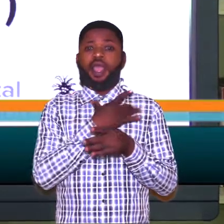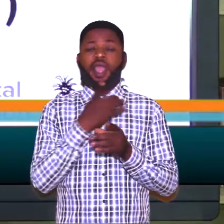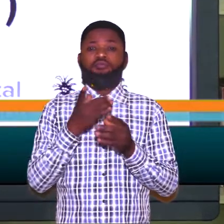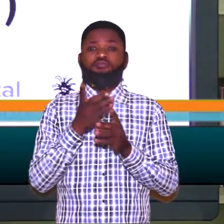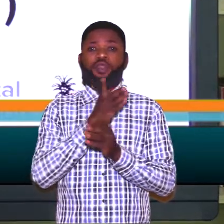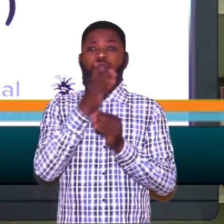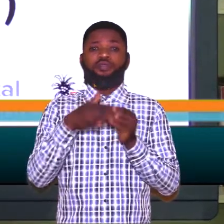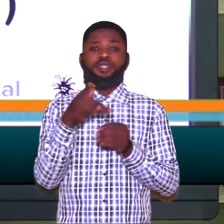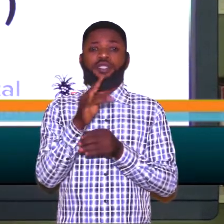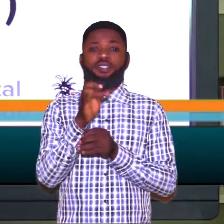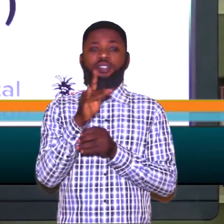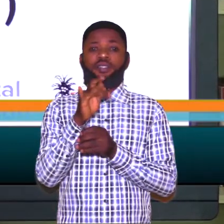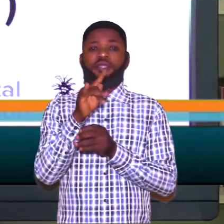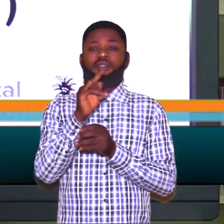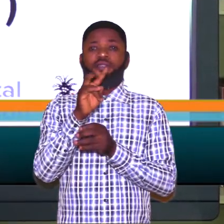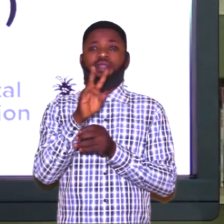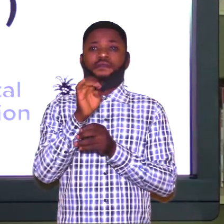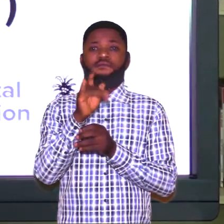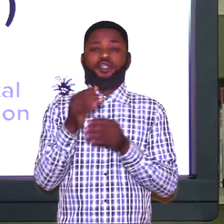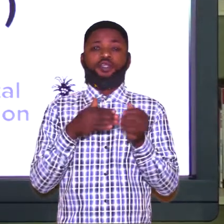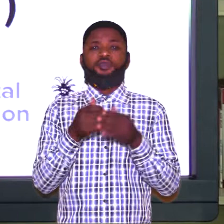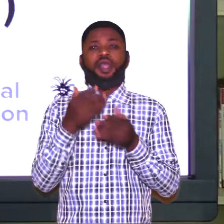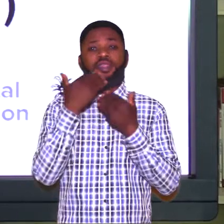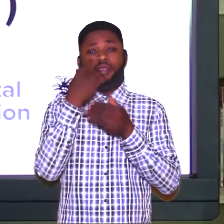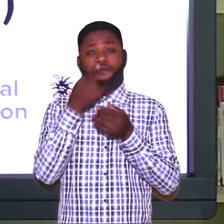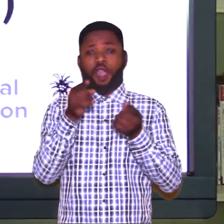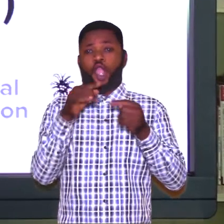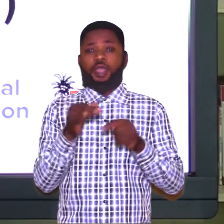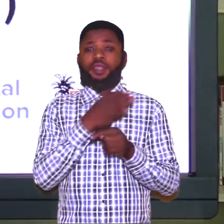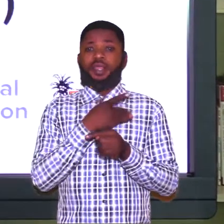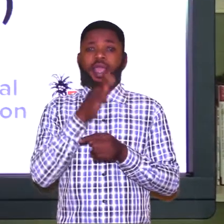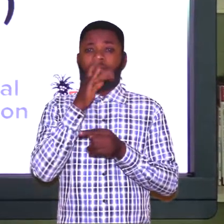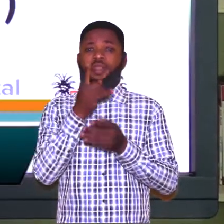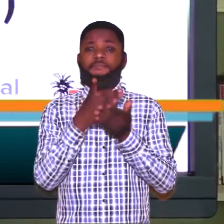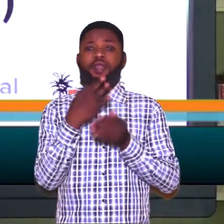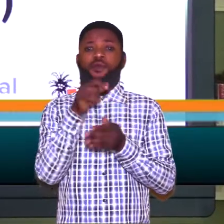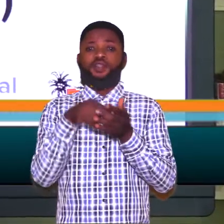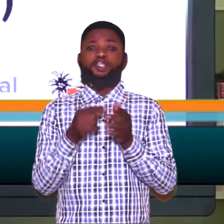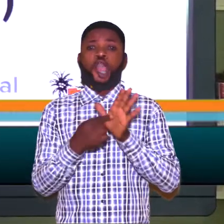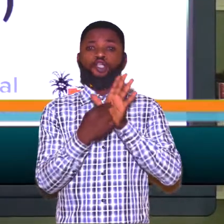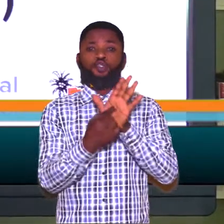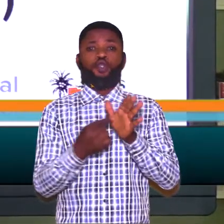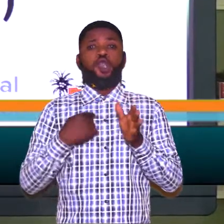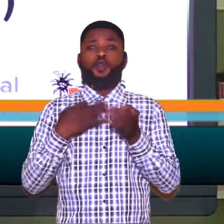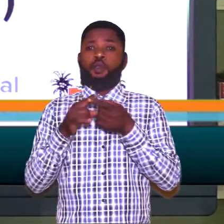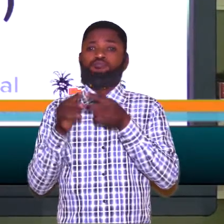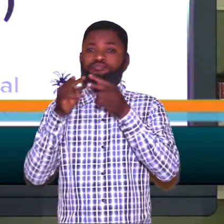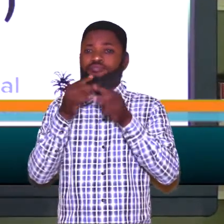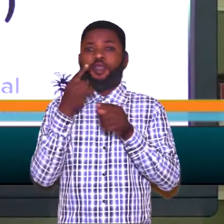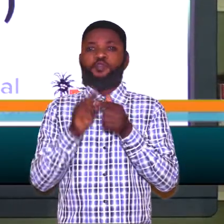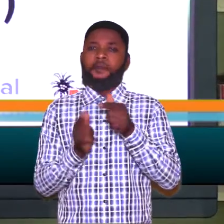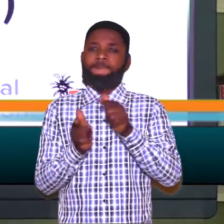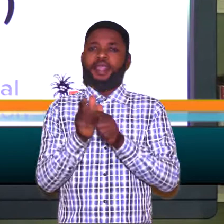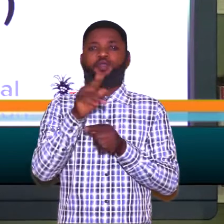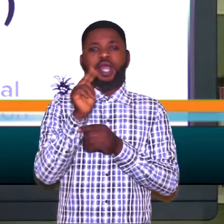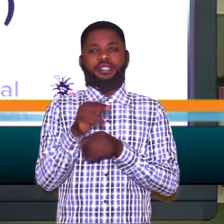and concluding the TVET issues today. Thank you for coming and being a part of this show. We'll look